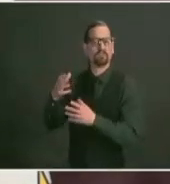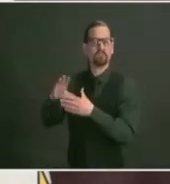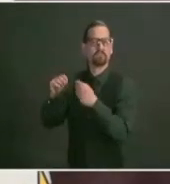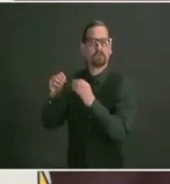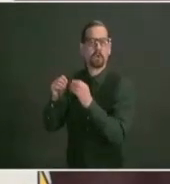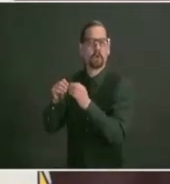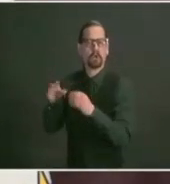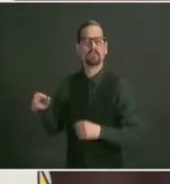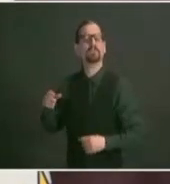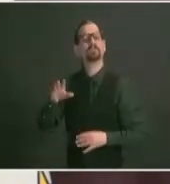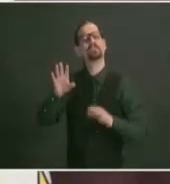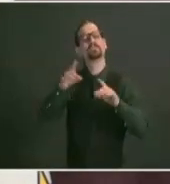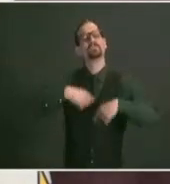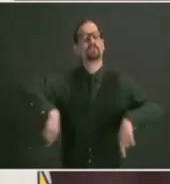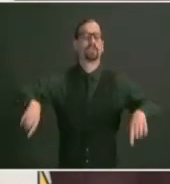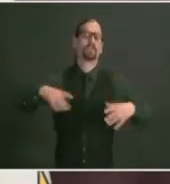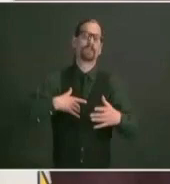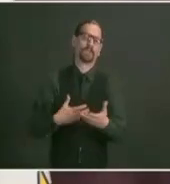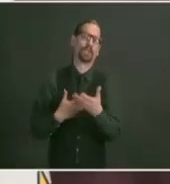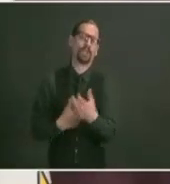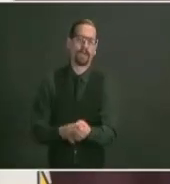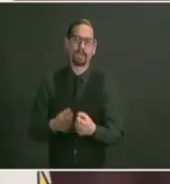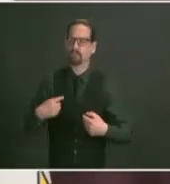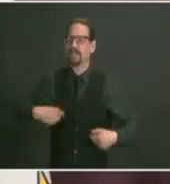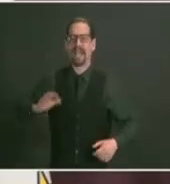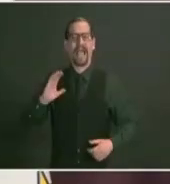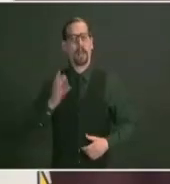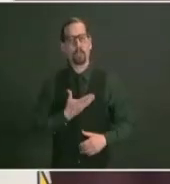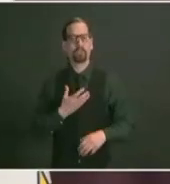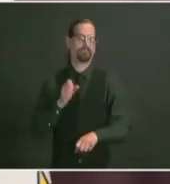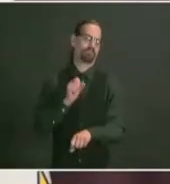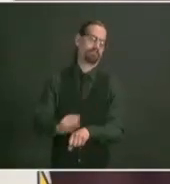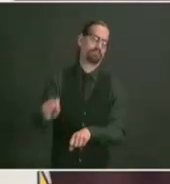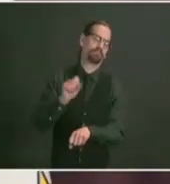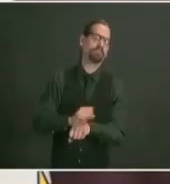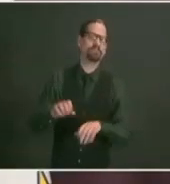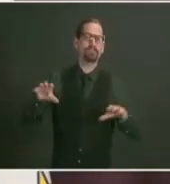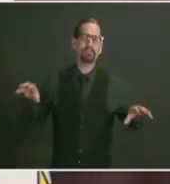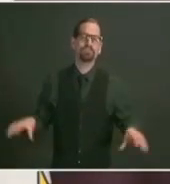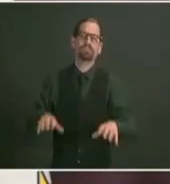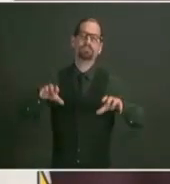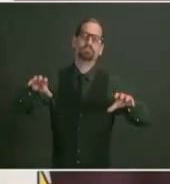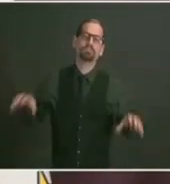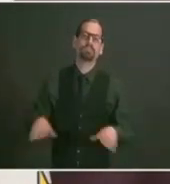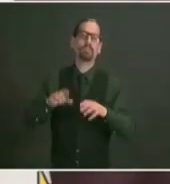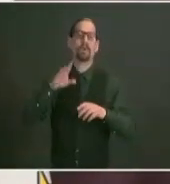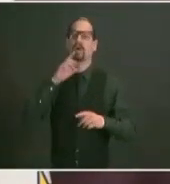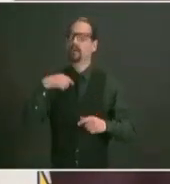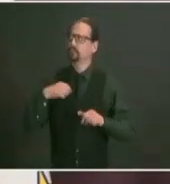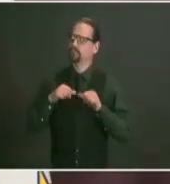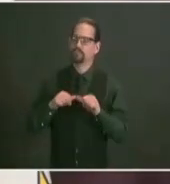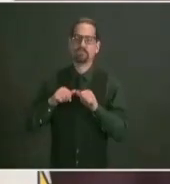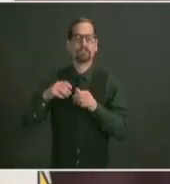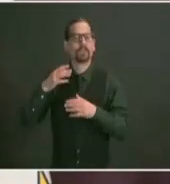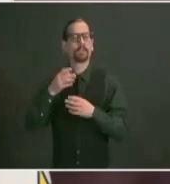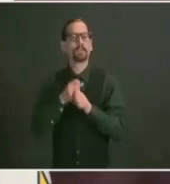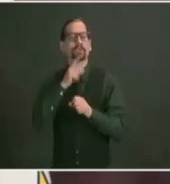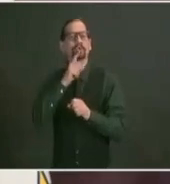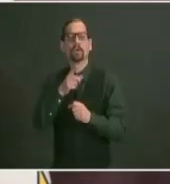now to be able to respond to what we're getting and move quickly to make vaccine available